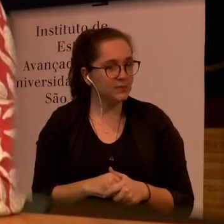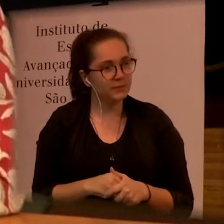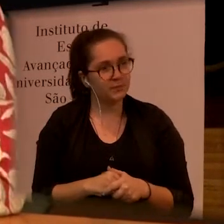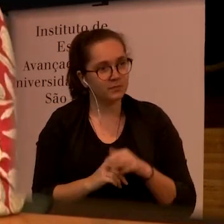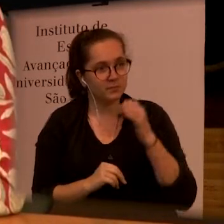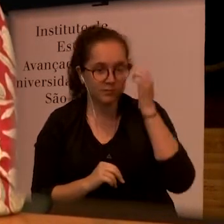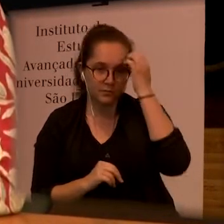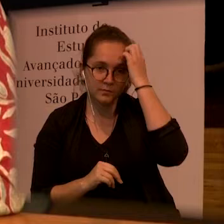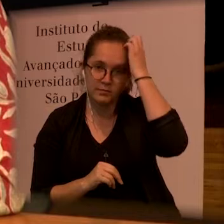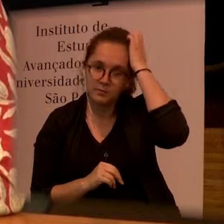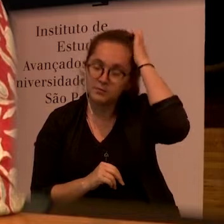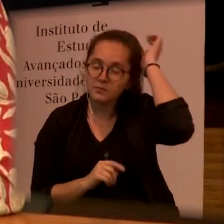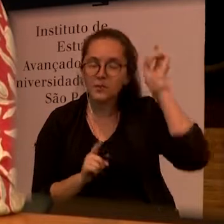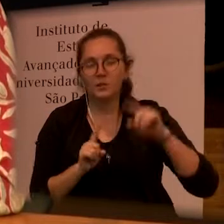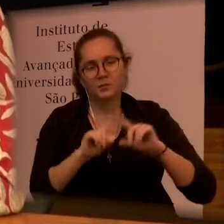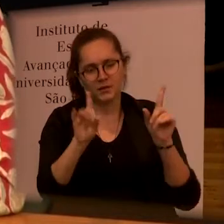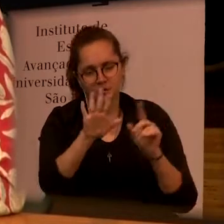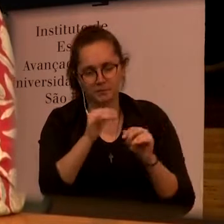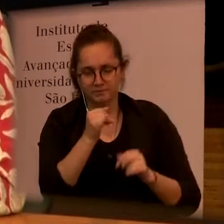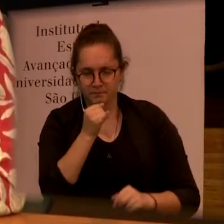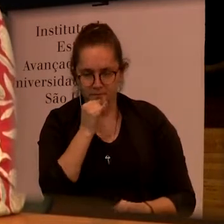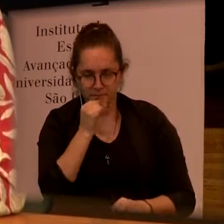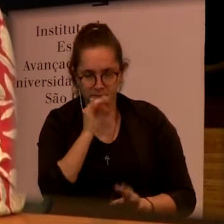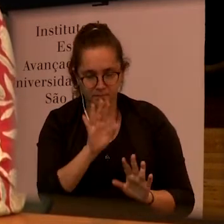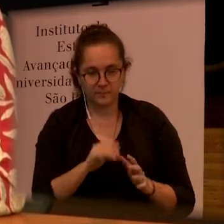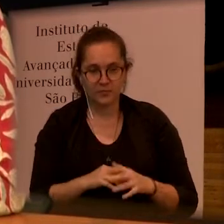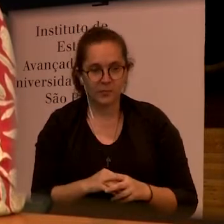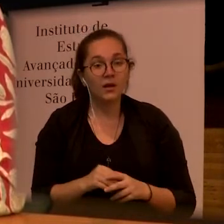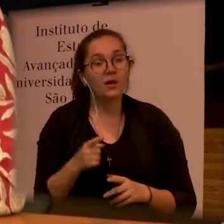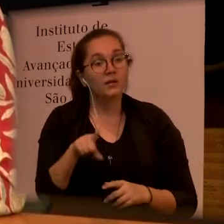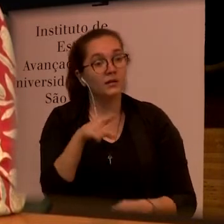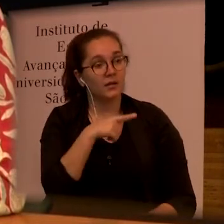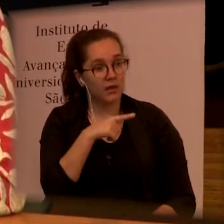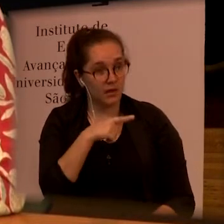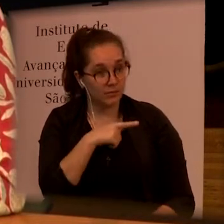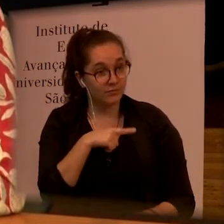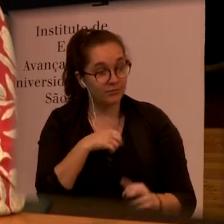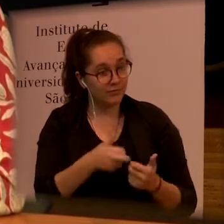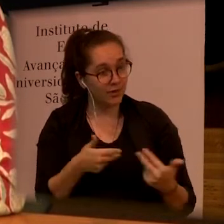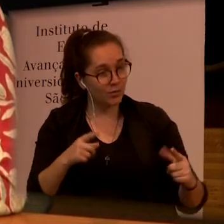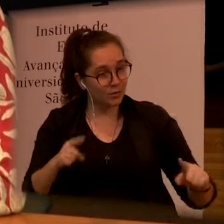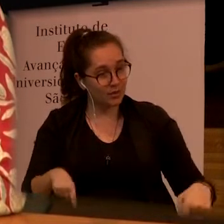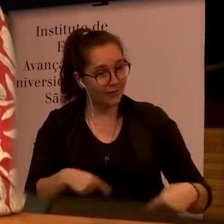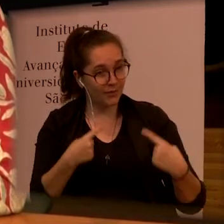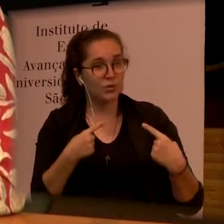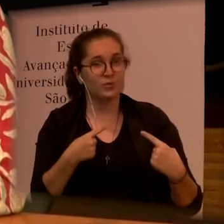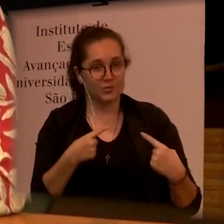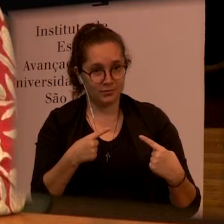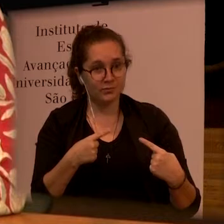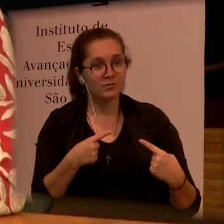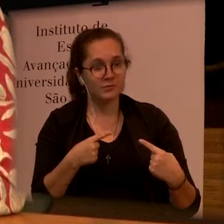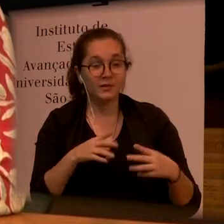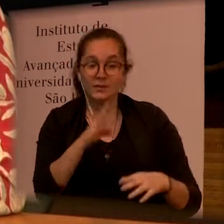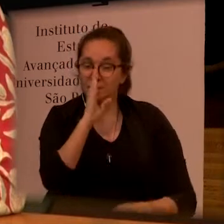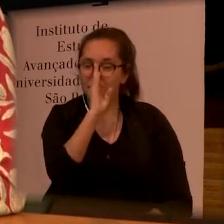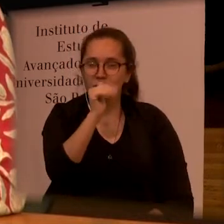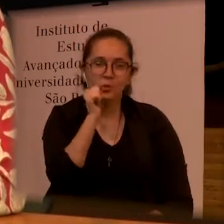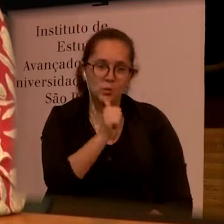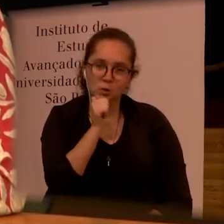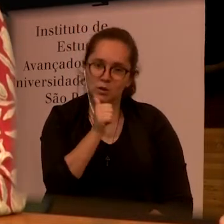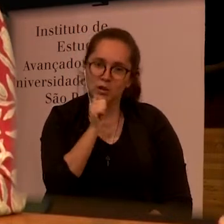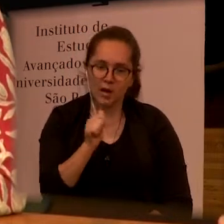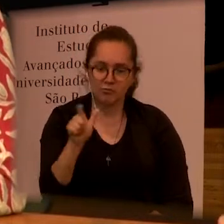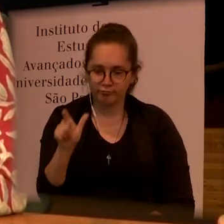you see greater challenges for girls potentially with disabilities or different challenges